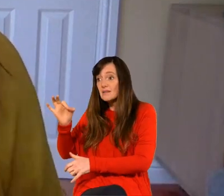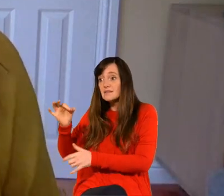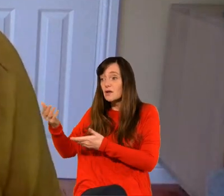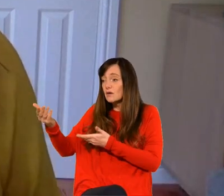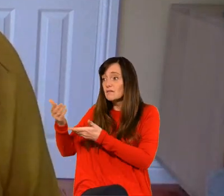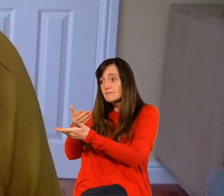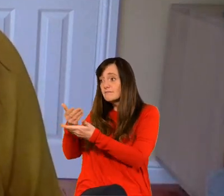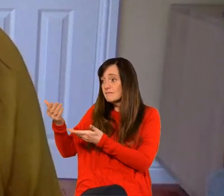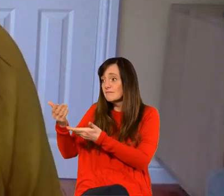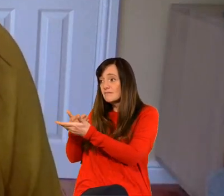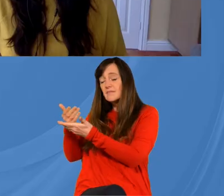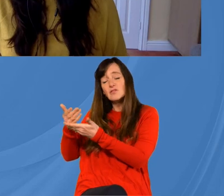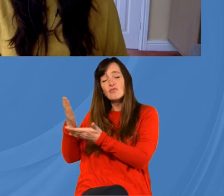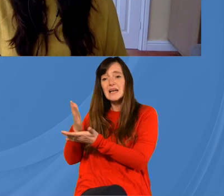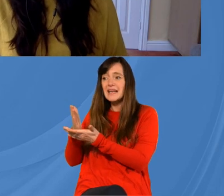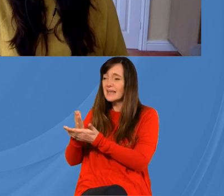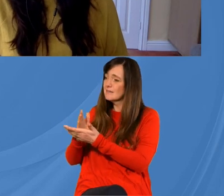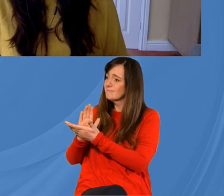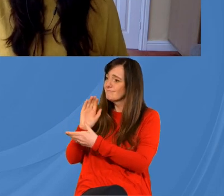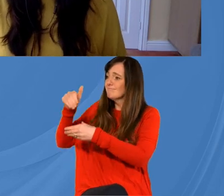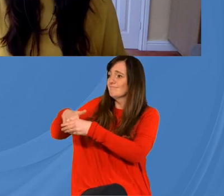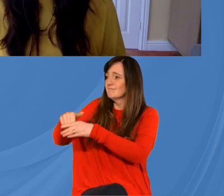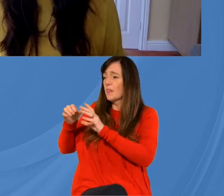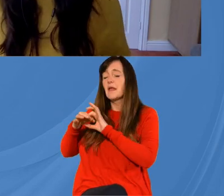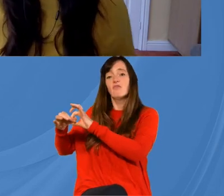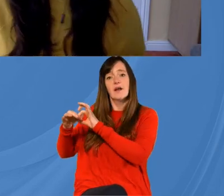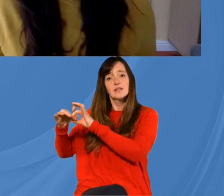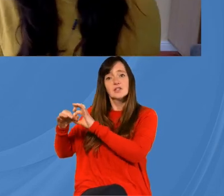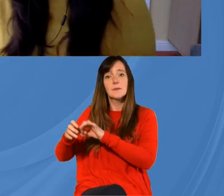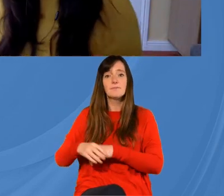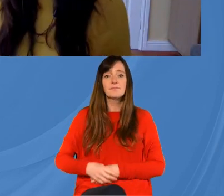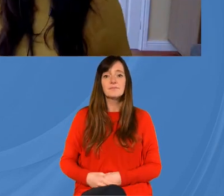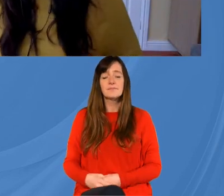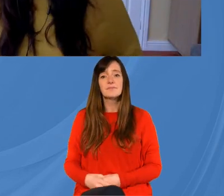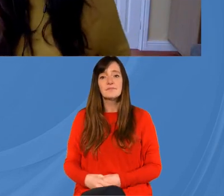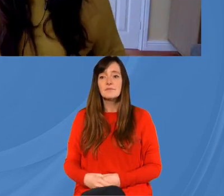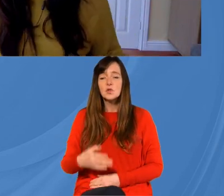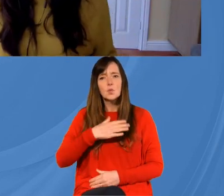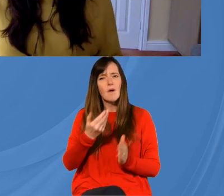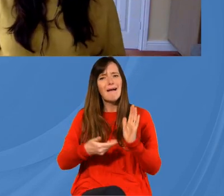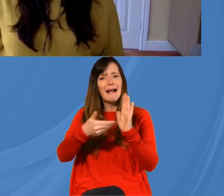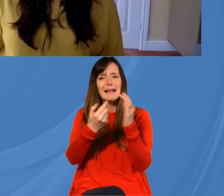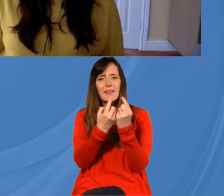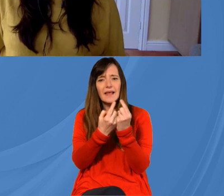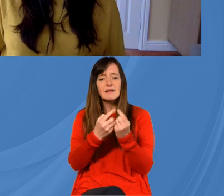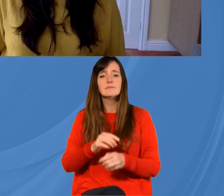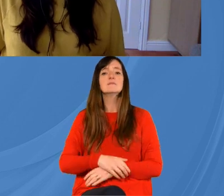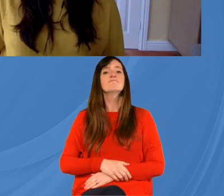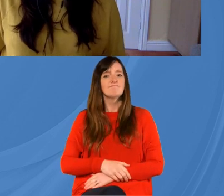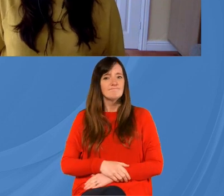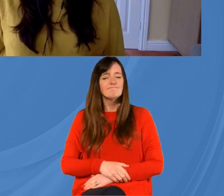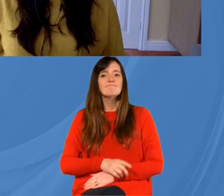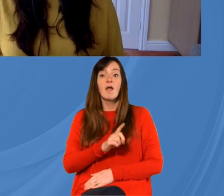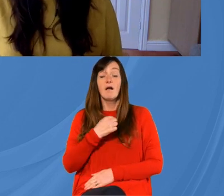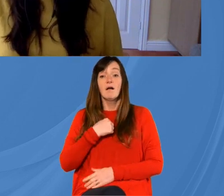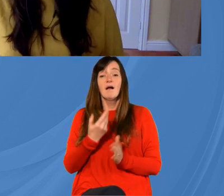relationship going lovely it's just keep that relational element that's that's really helpful anything to add sandy yeah i think the main thing i'd uh